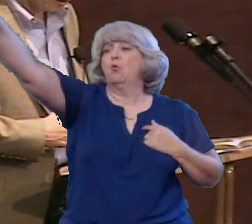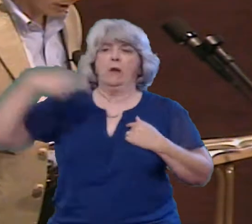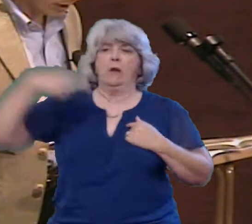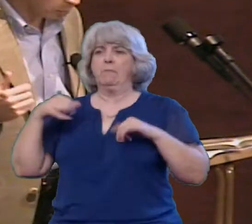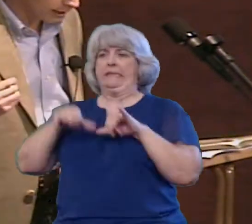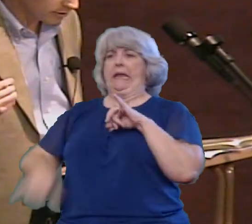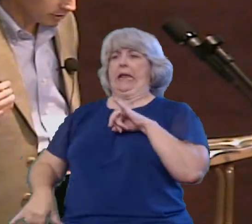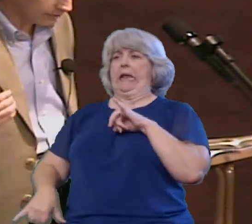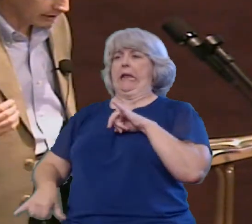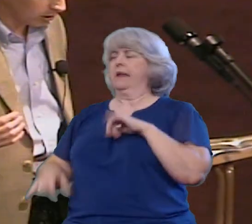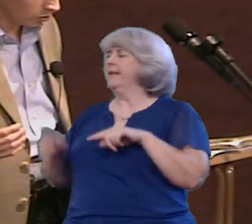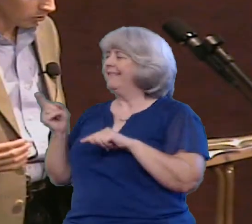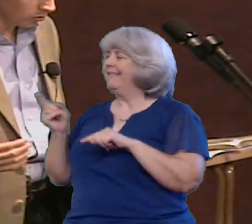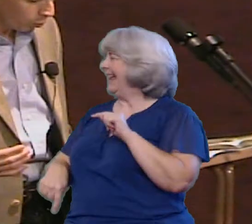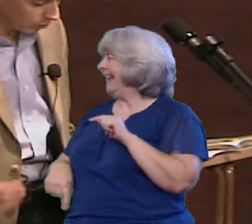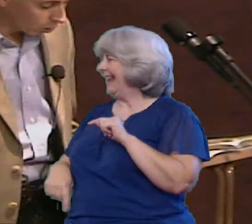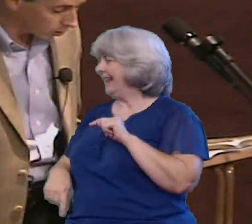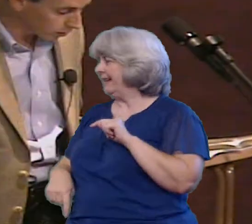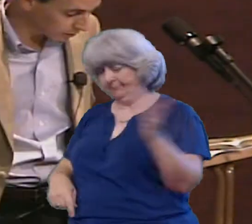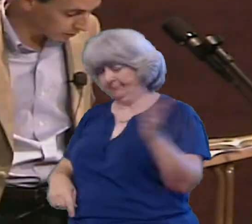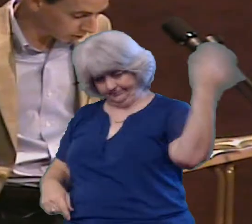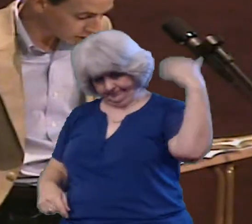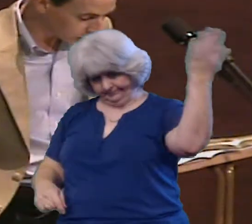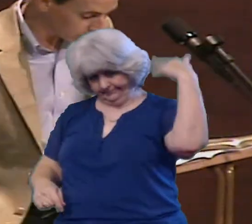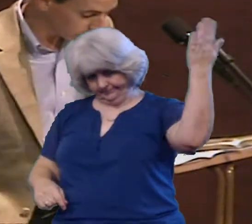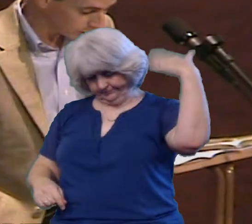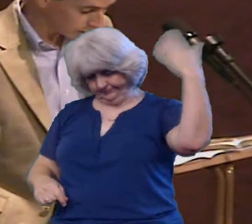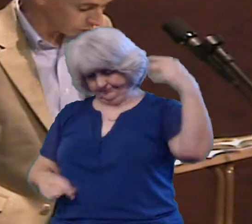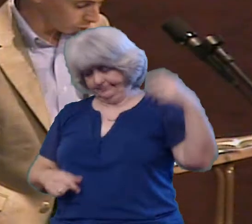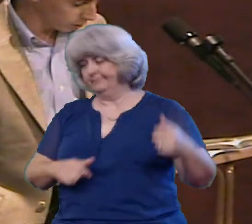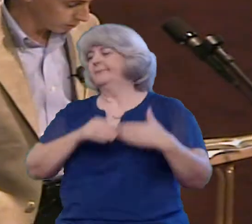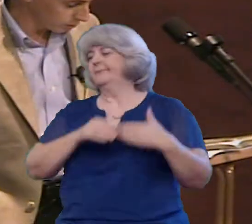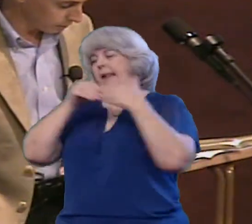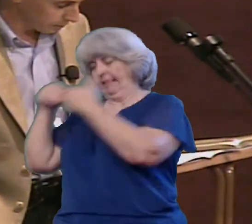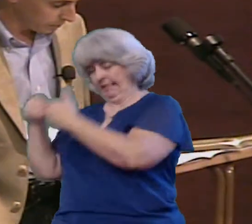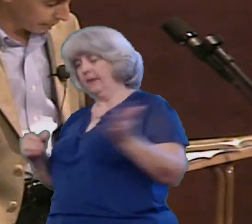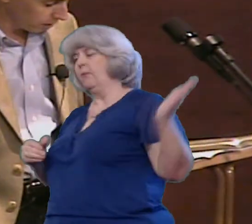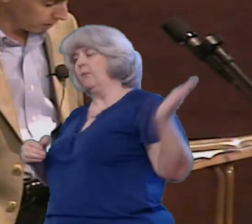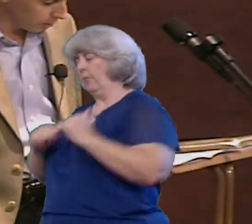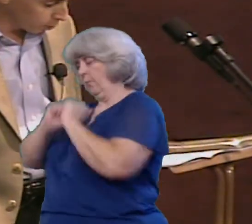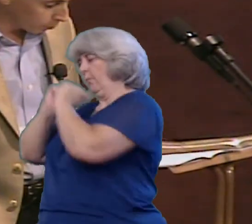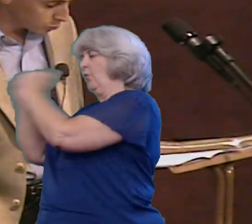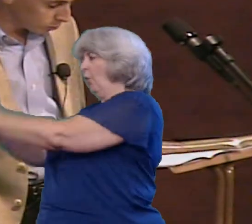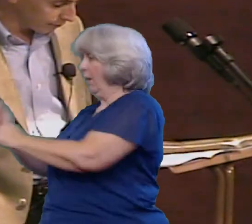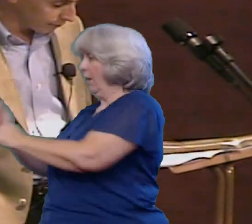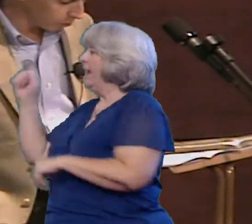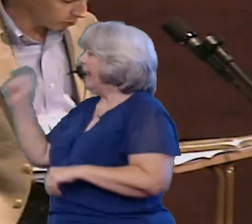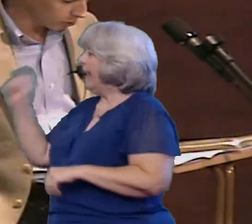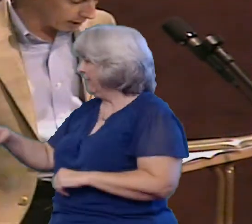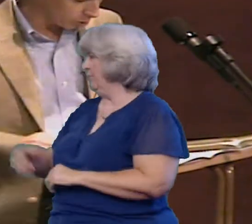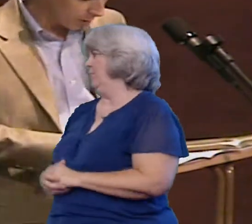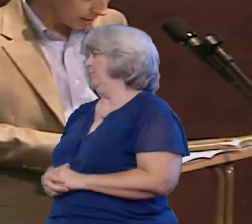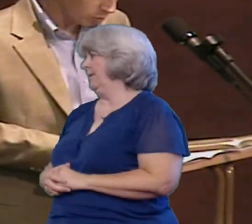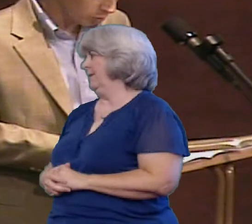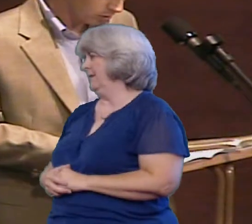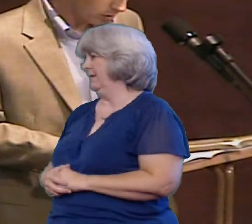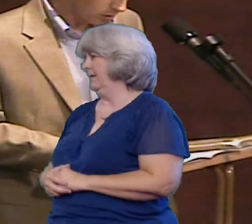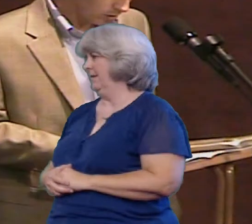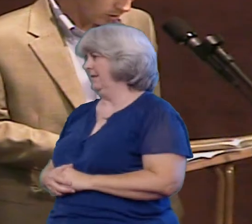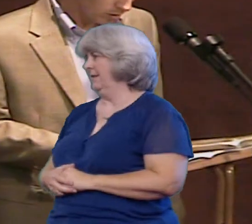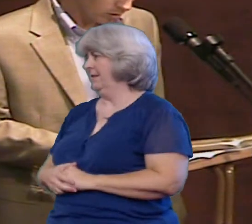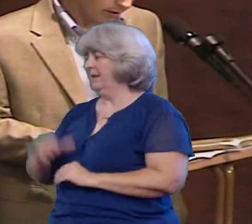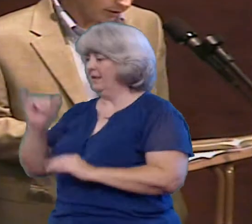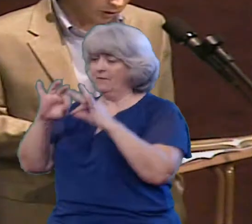Therefore, they replace their fears With courage to enter uncharted territories See, purpose-driven families are transformational